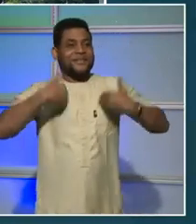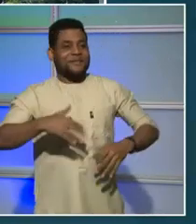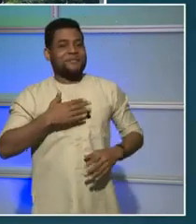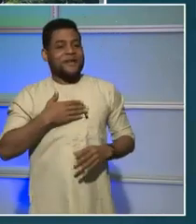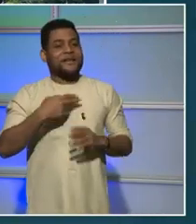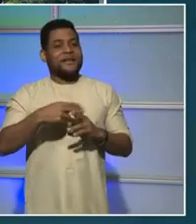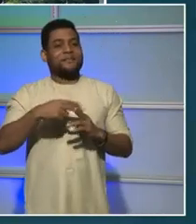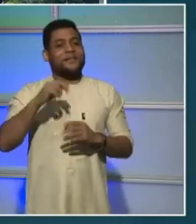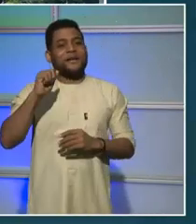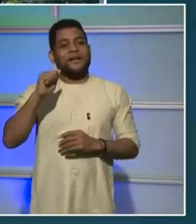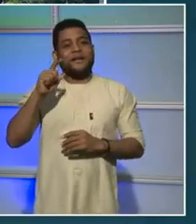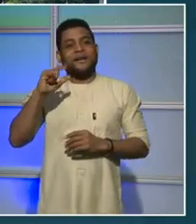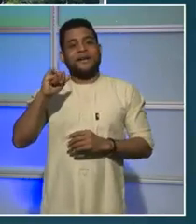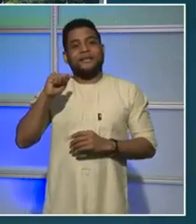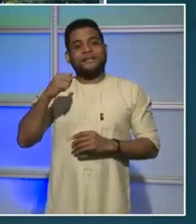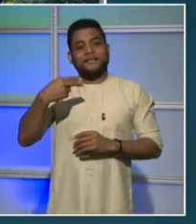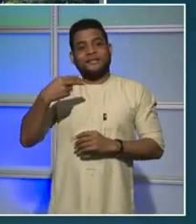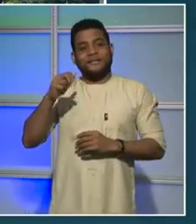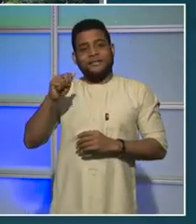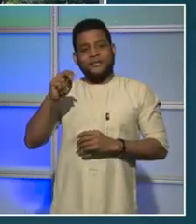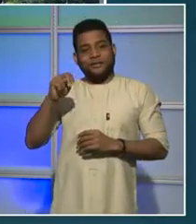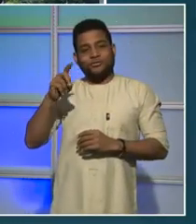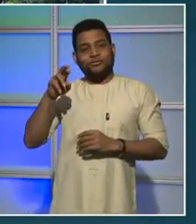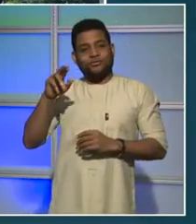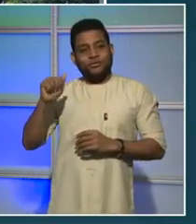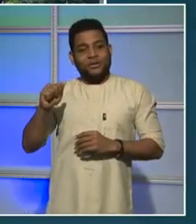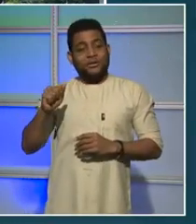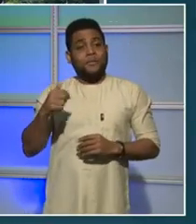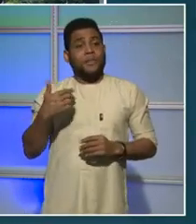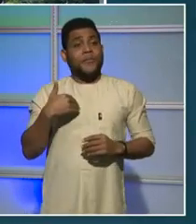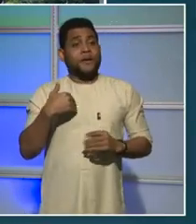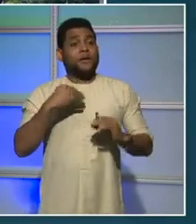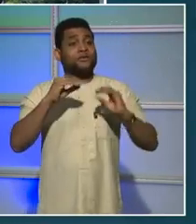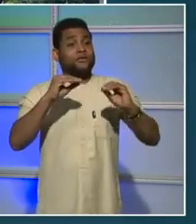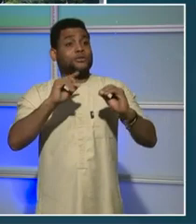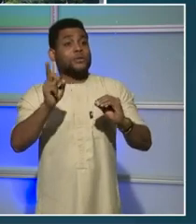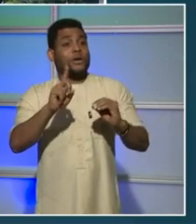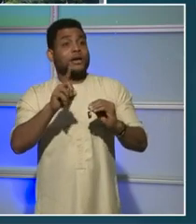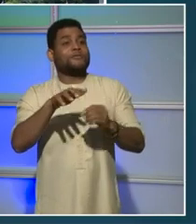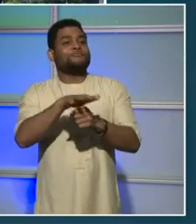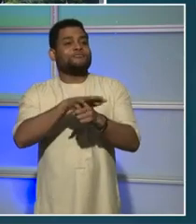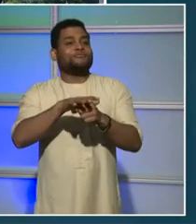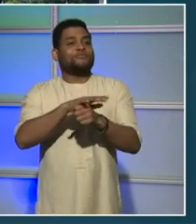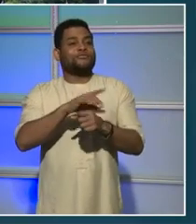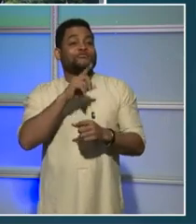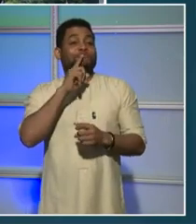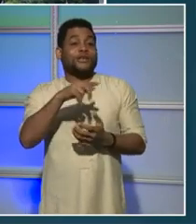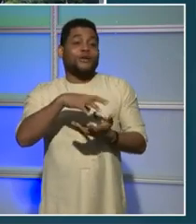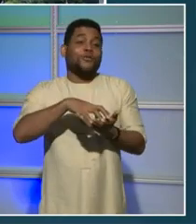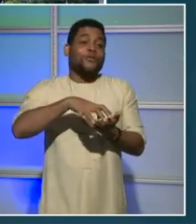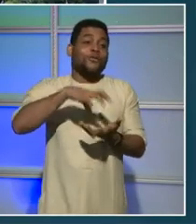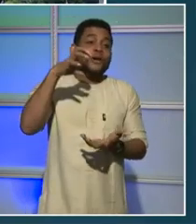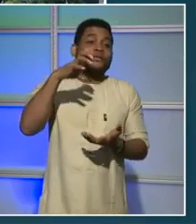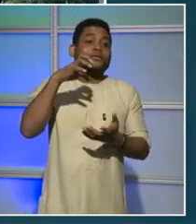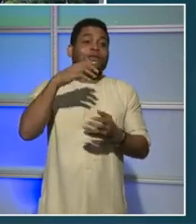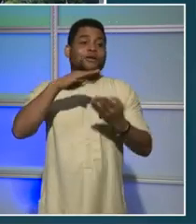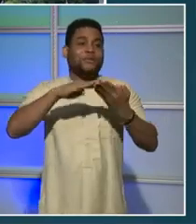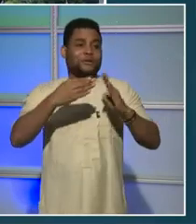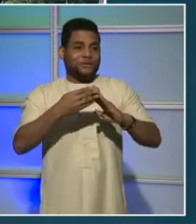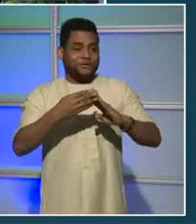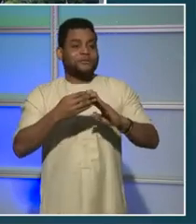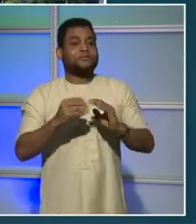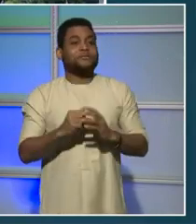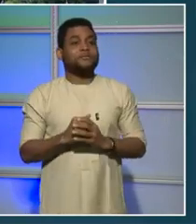Ward 7 at 8th Town Elementary in the culturally wealthy community of Deanwood Lincoln Heights. Although our families love our community,